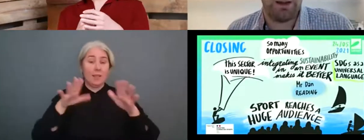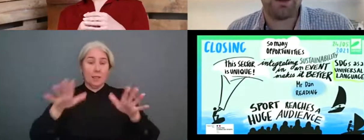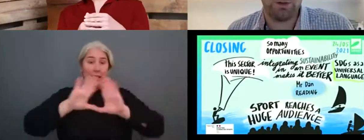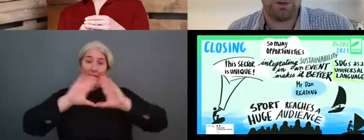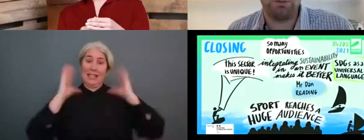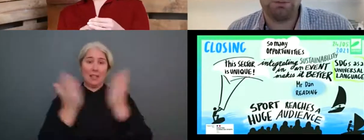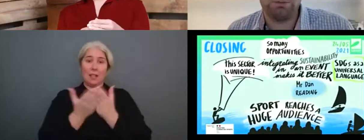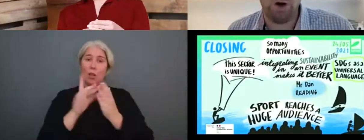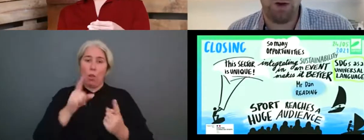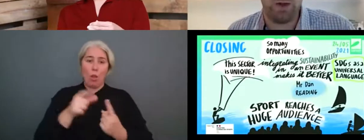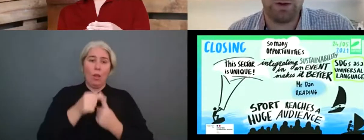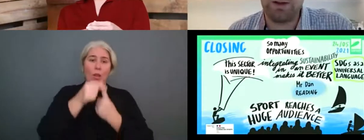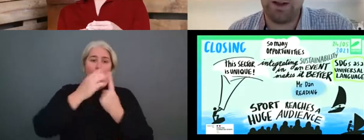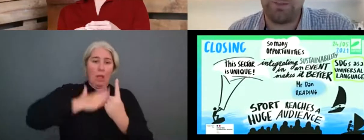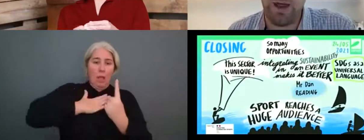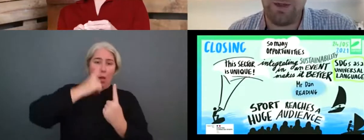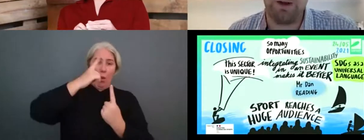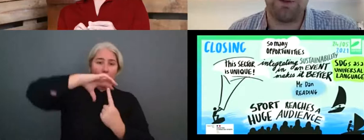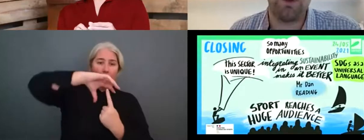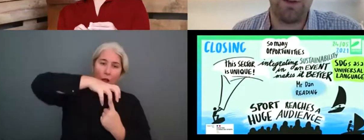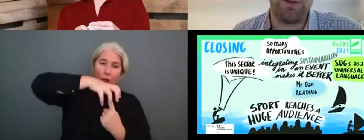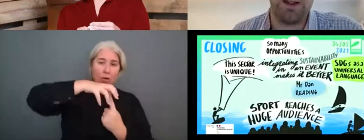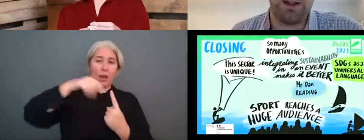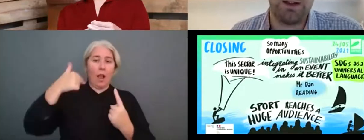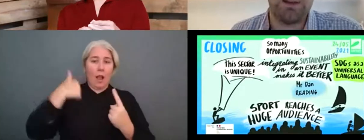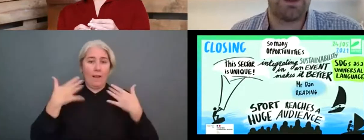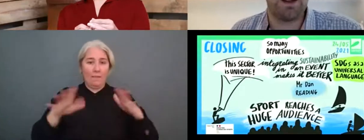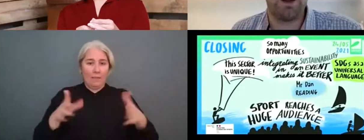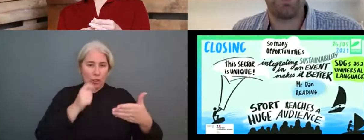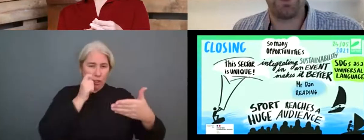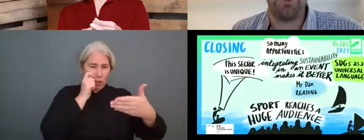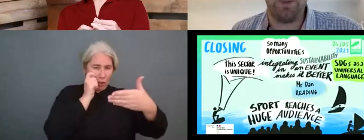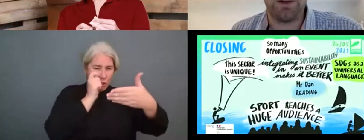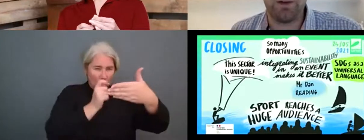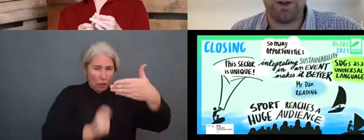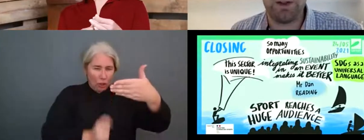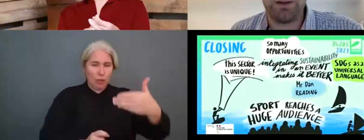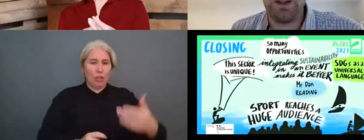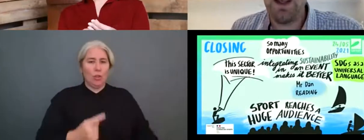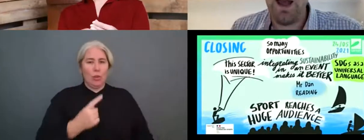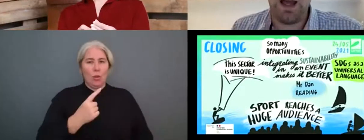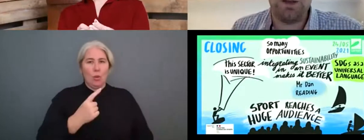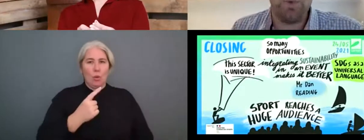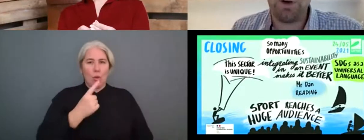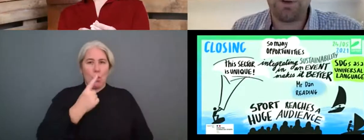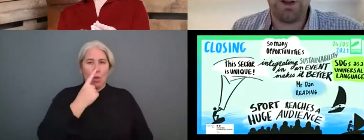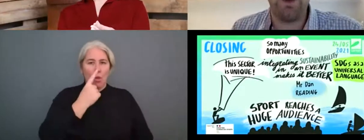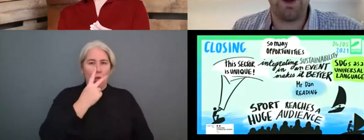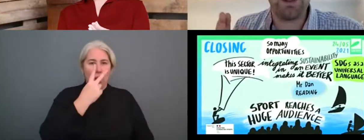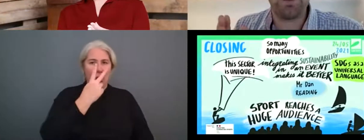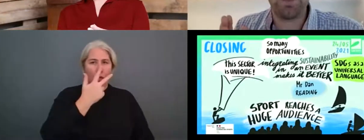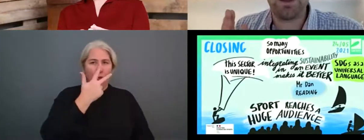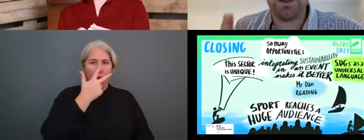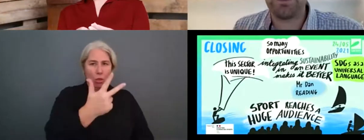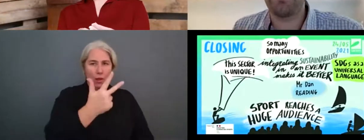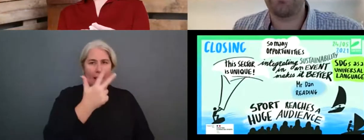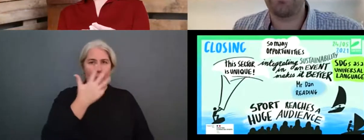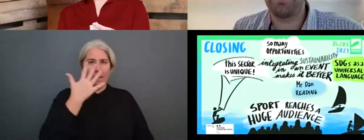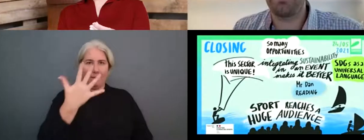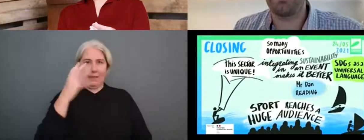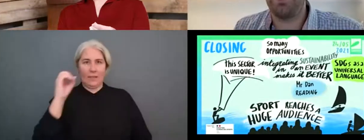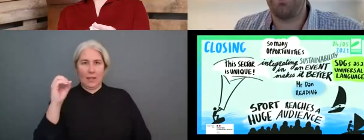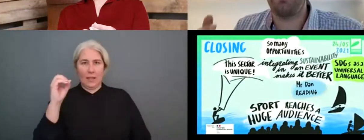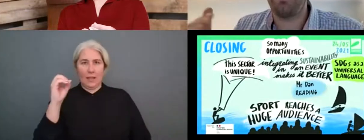in a, in a national role, I audited about 350 sailing clubs doing environmental audits. And more often than not, it would be this,